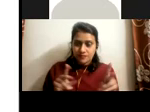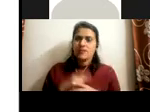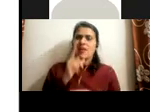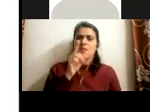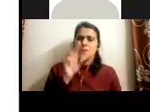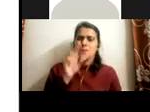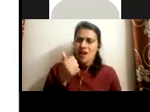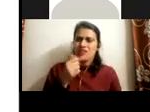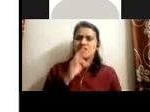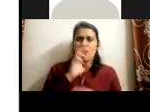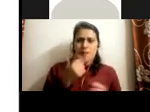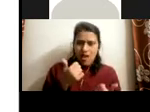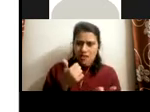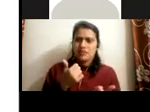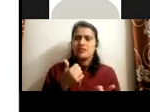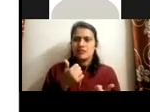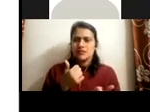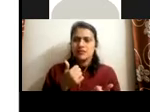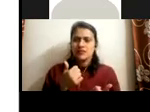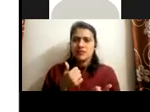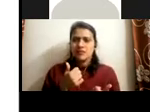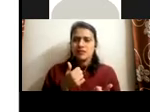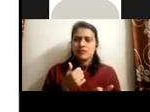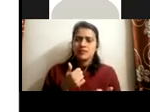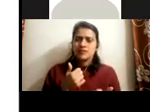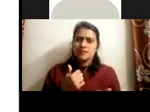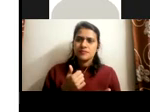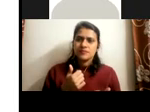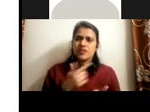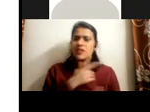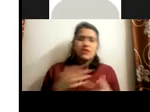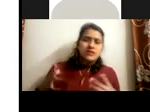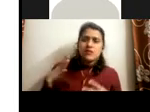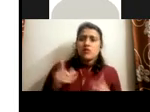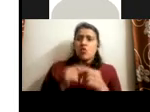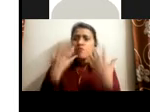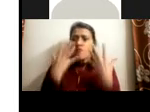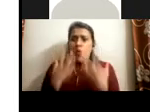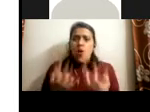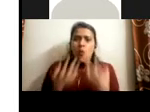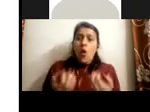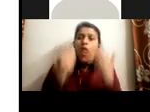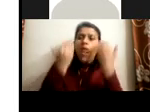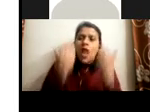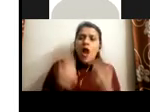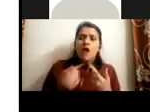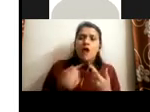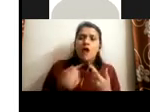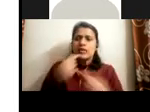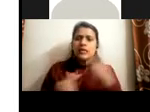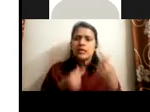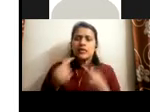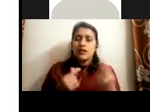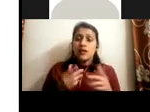graduate, the person is, is very, um, you know, uh, restless. I want a job, I want a job, but if I go to the college,